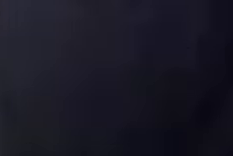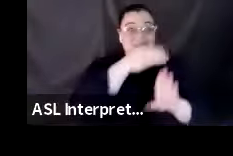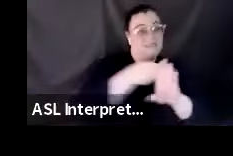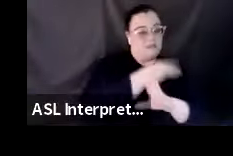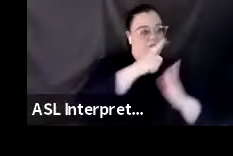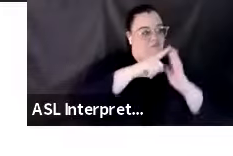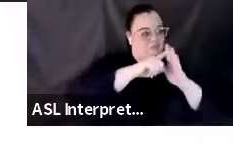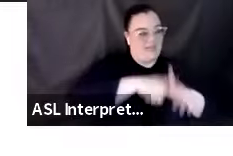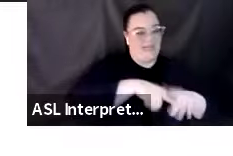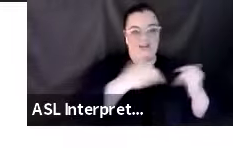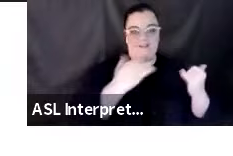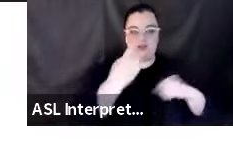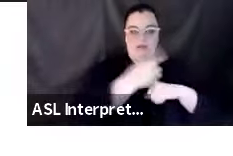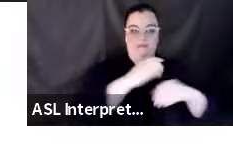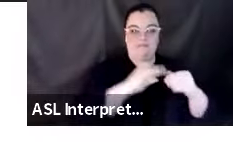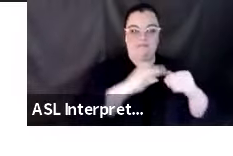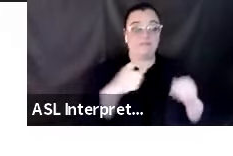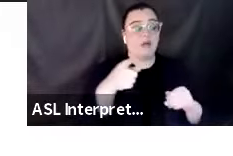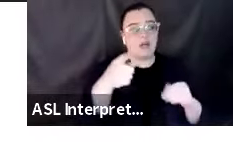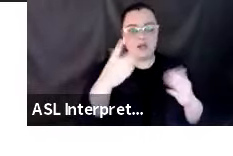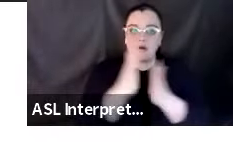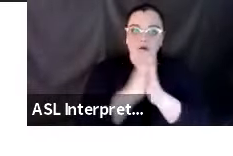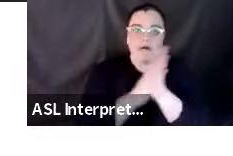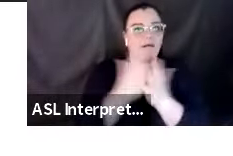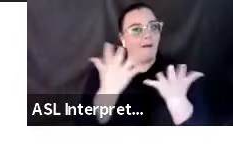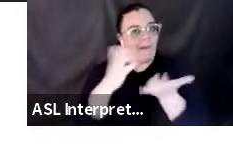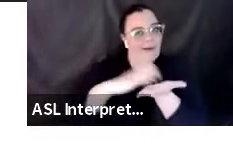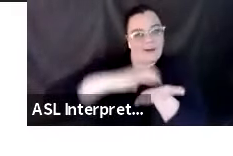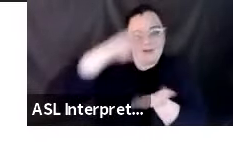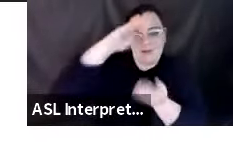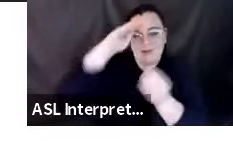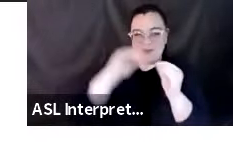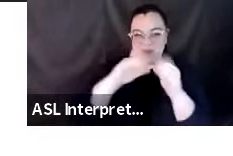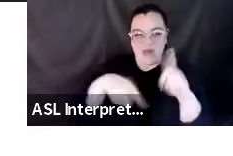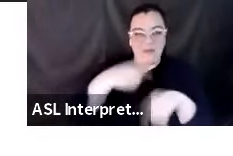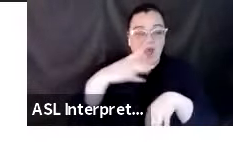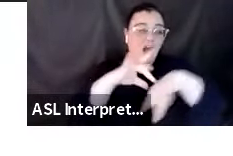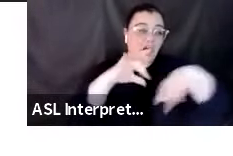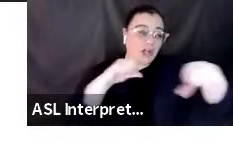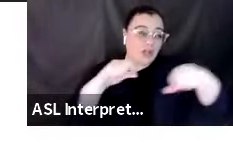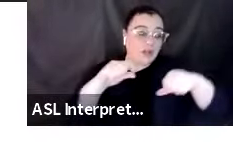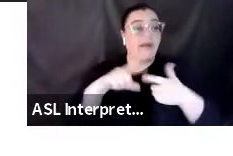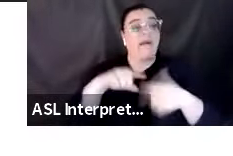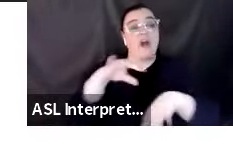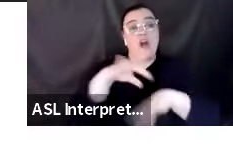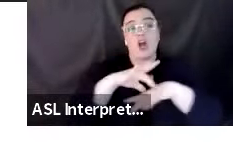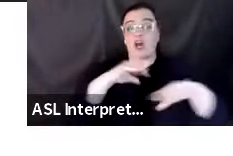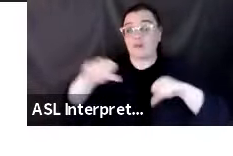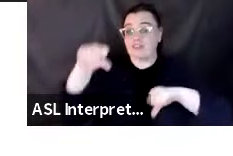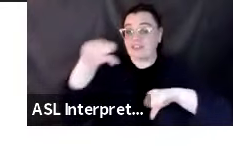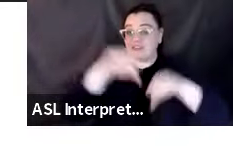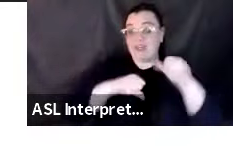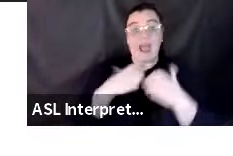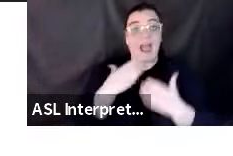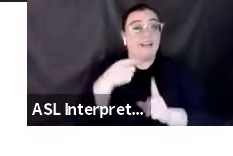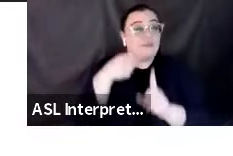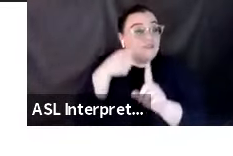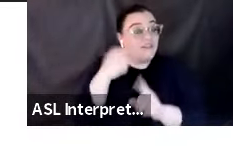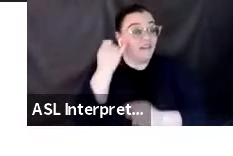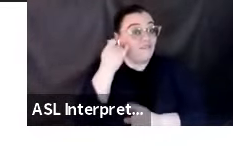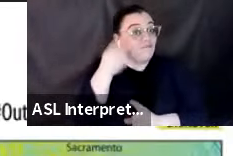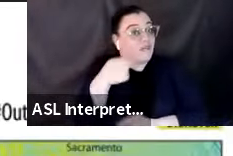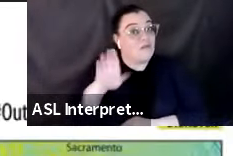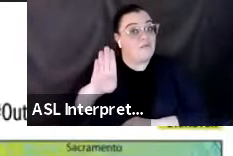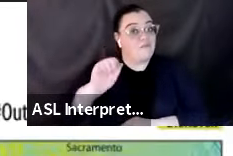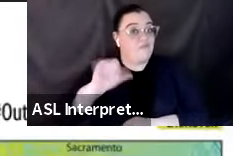had enough of earthquakes and learning about earthquake science and particularly if you're in the Bay Area, but really